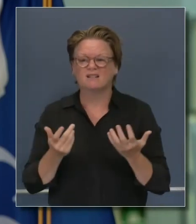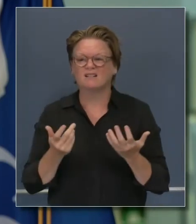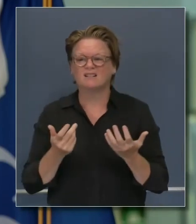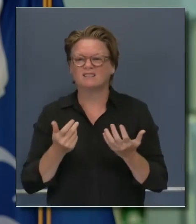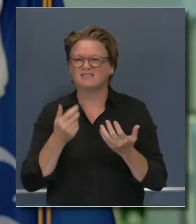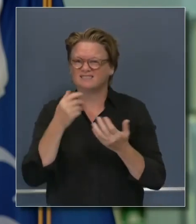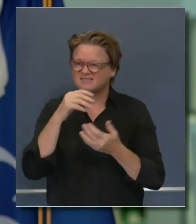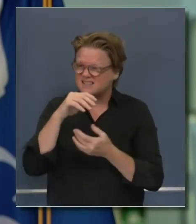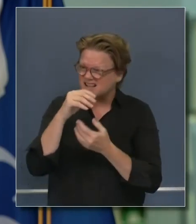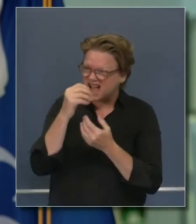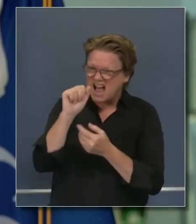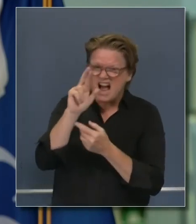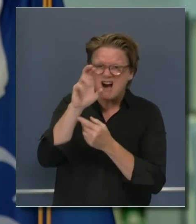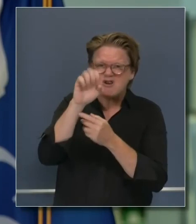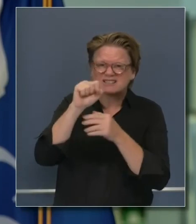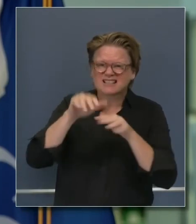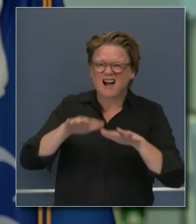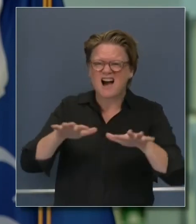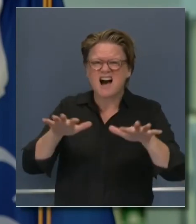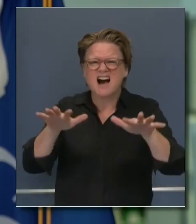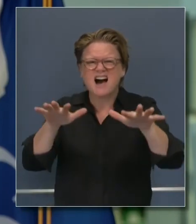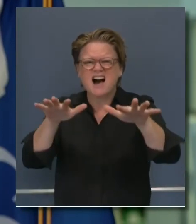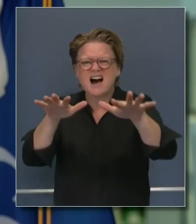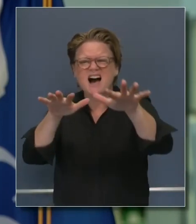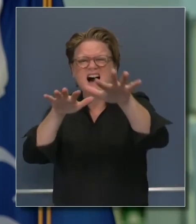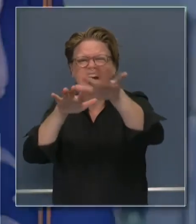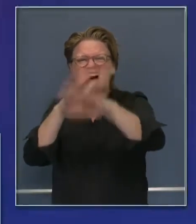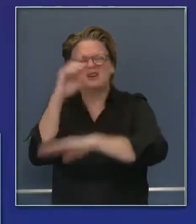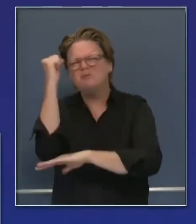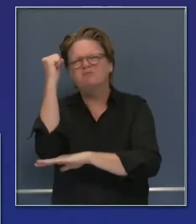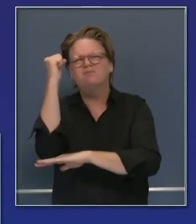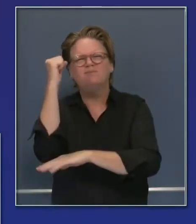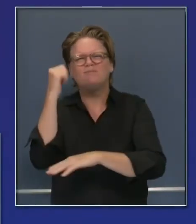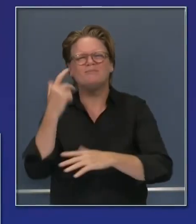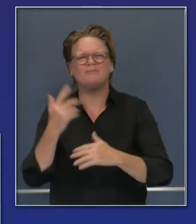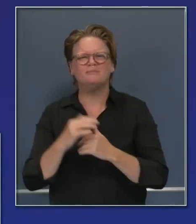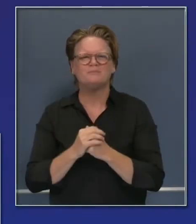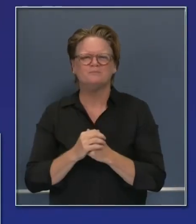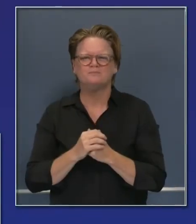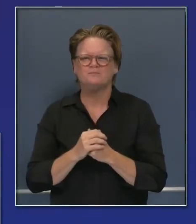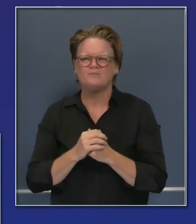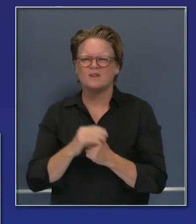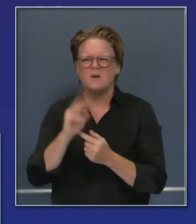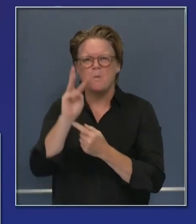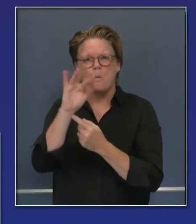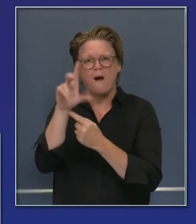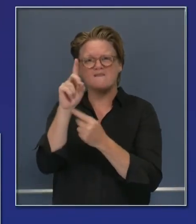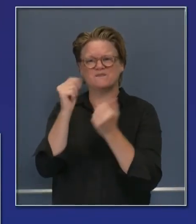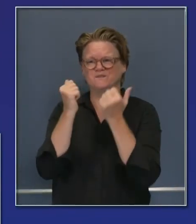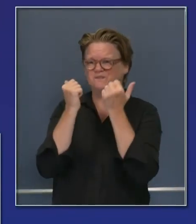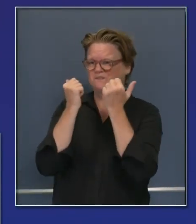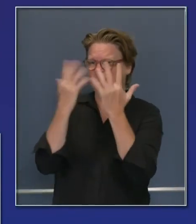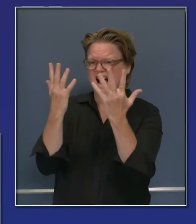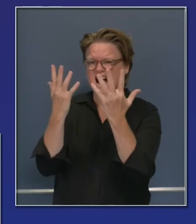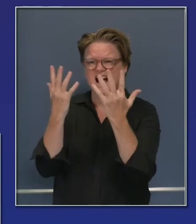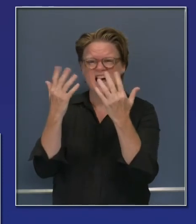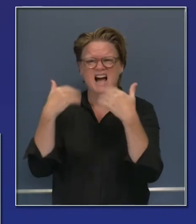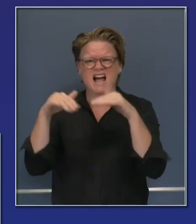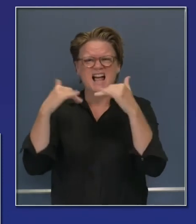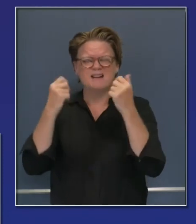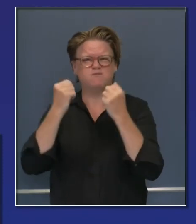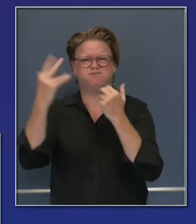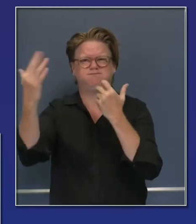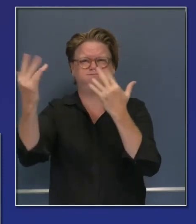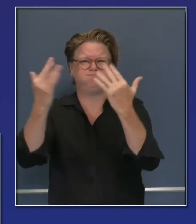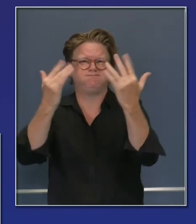comparison to previous years and in the fact that we've had some of the most ferocious and damaging wildfires in modern recorded history. I'm not naive,